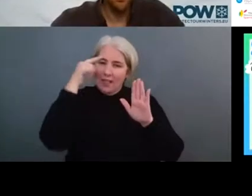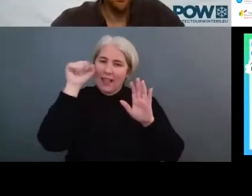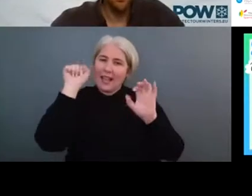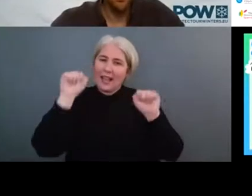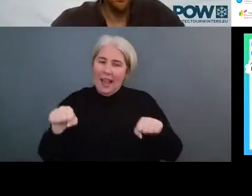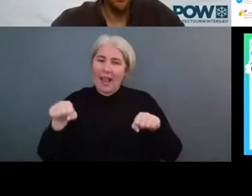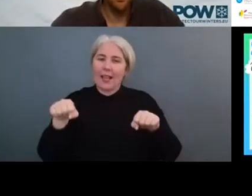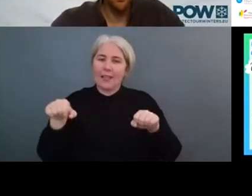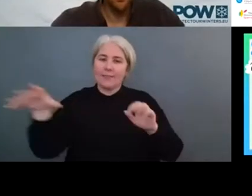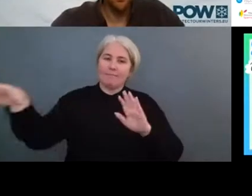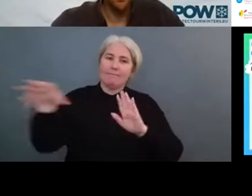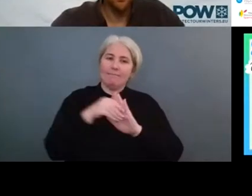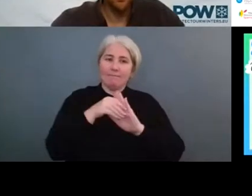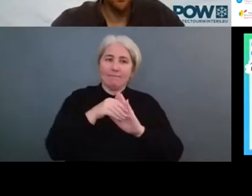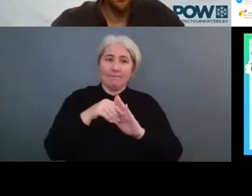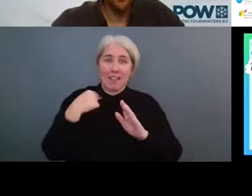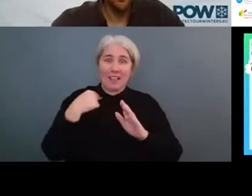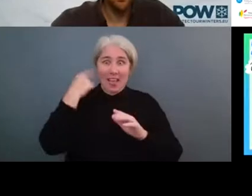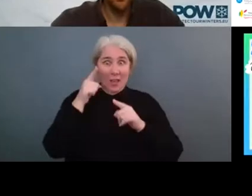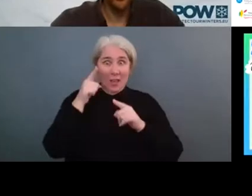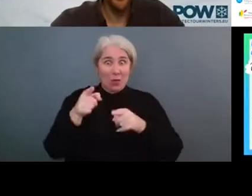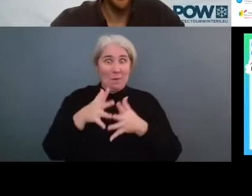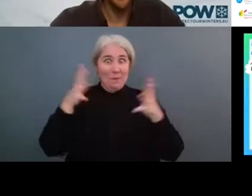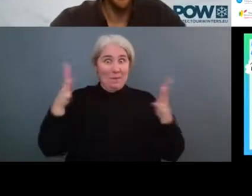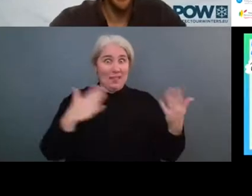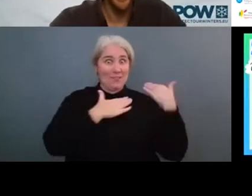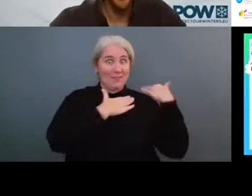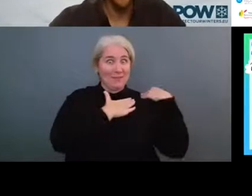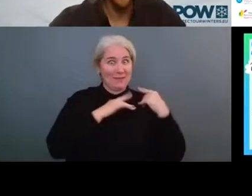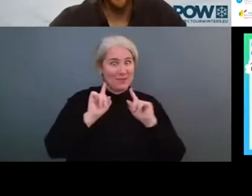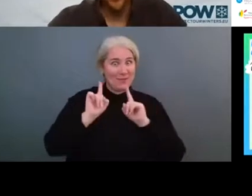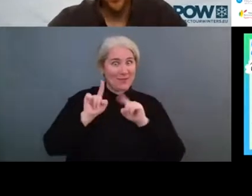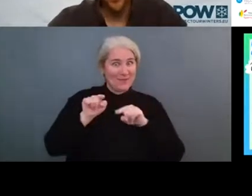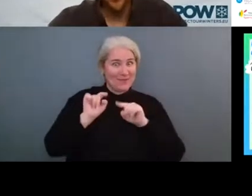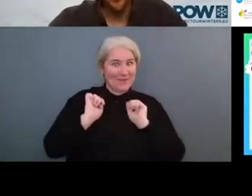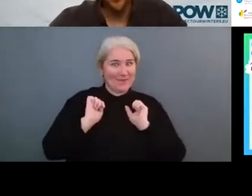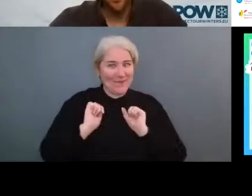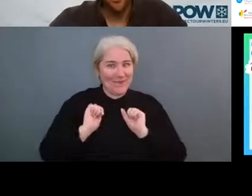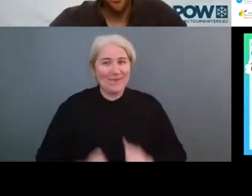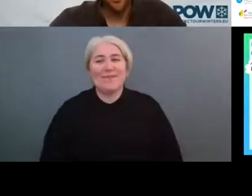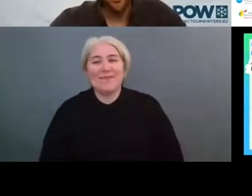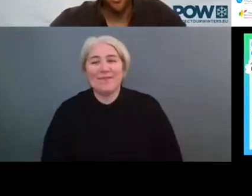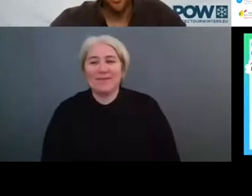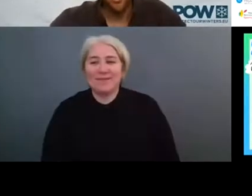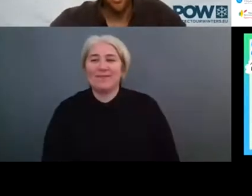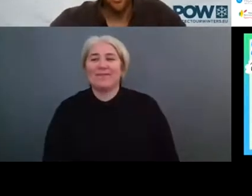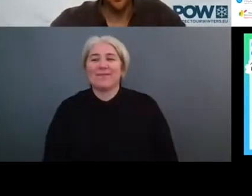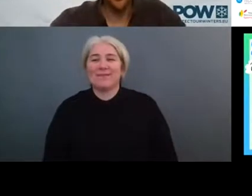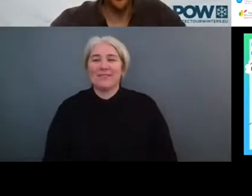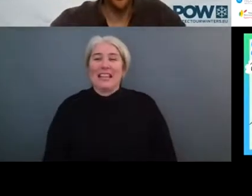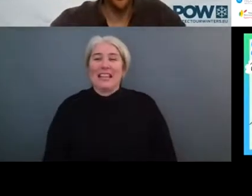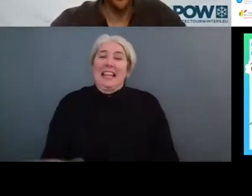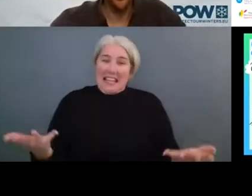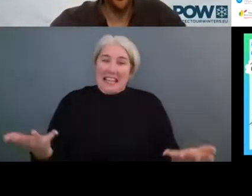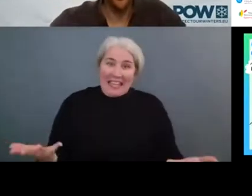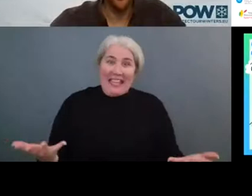Absolutely. huge responsibility in that. Well, we are trying to do our best.